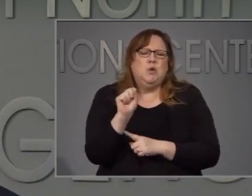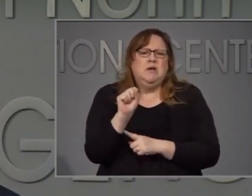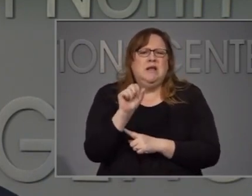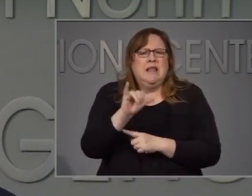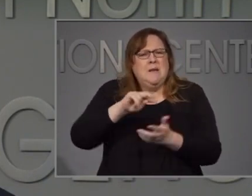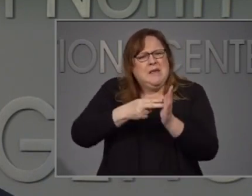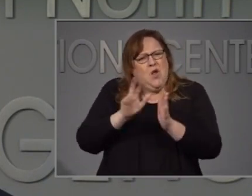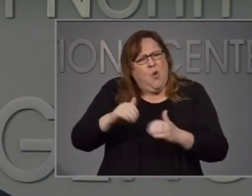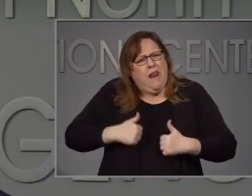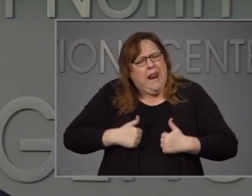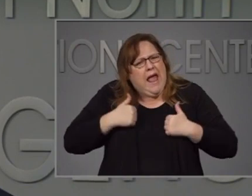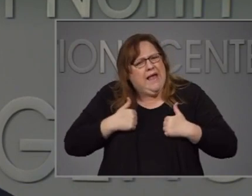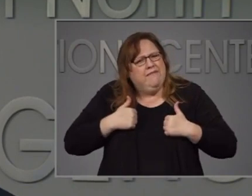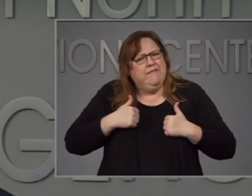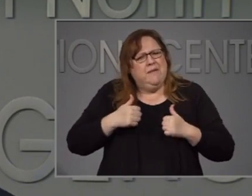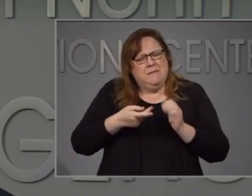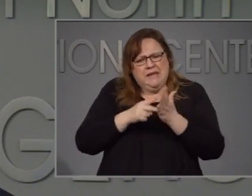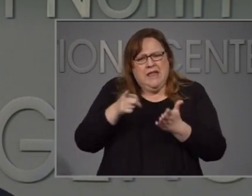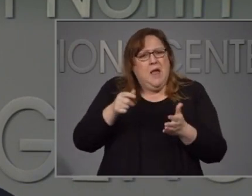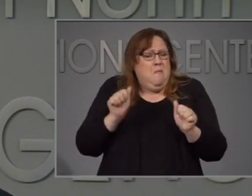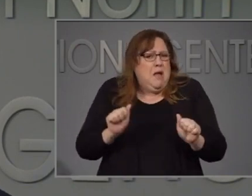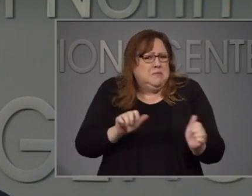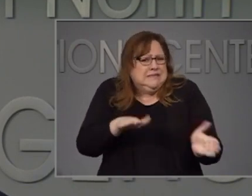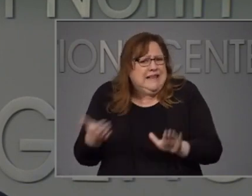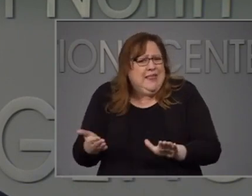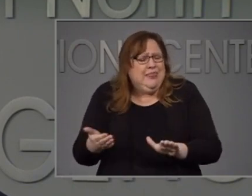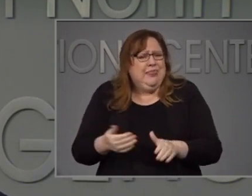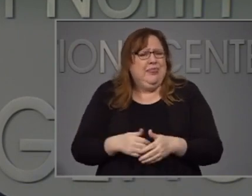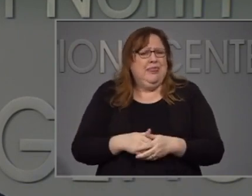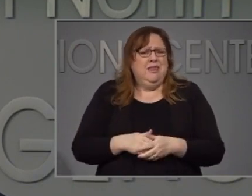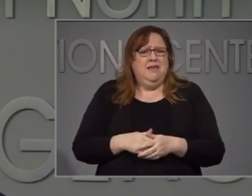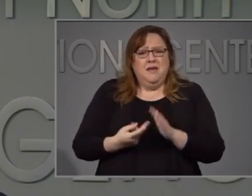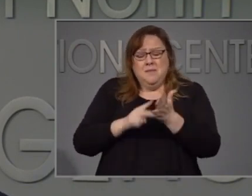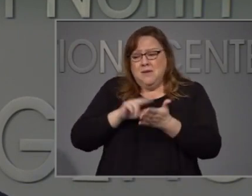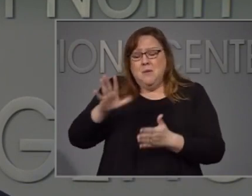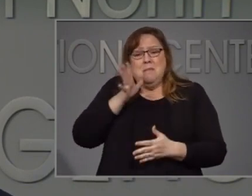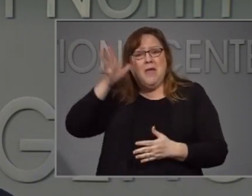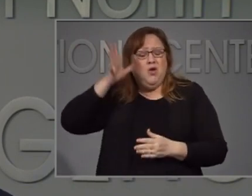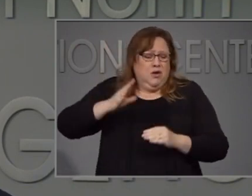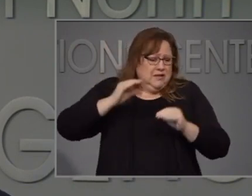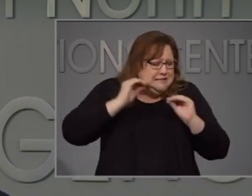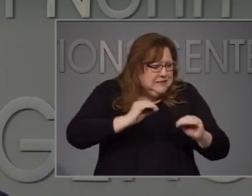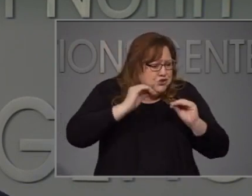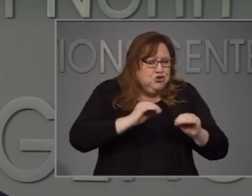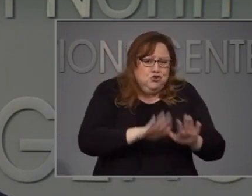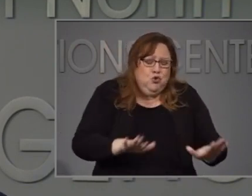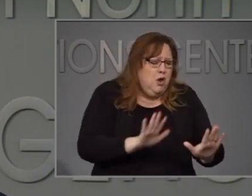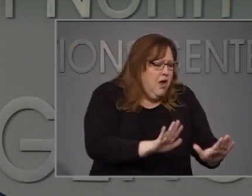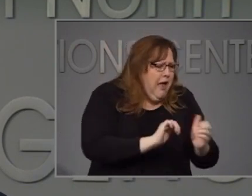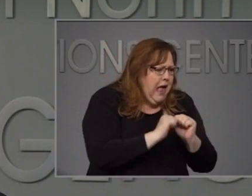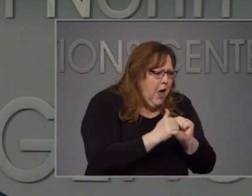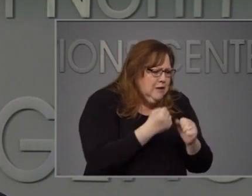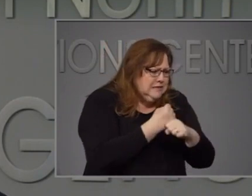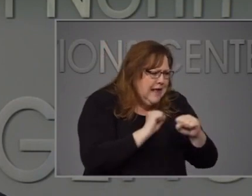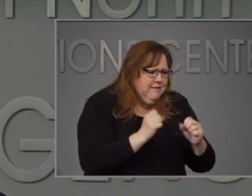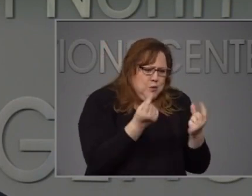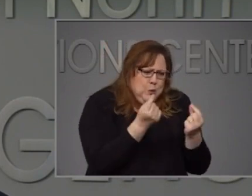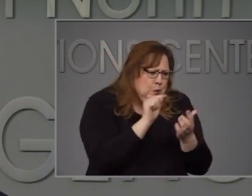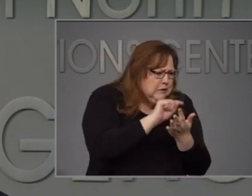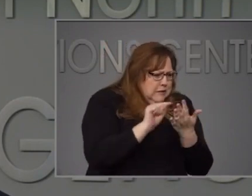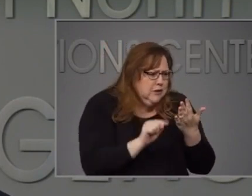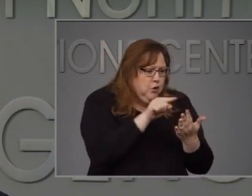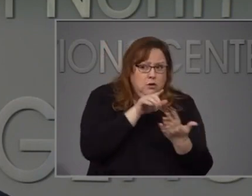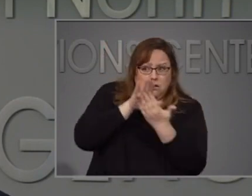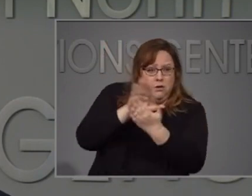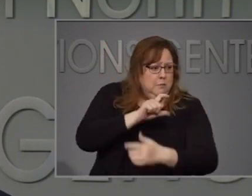instructions from parents to children about how to stay safe in their own communities and how to stay safe during encounters with law